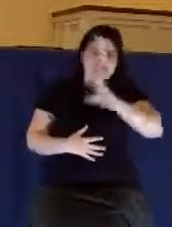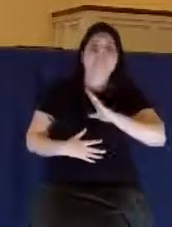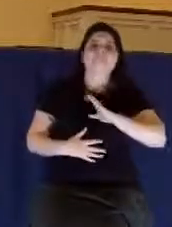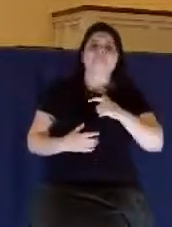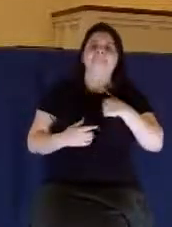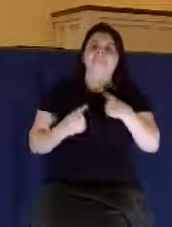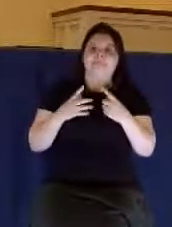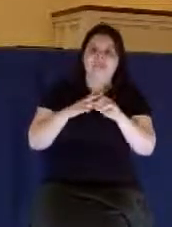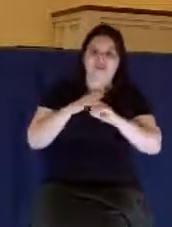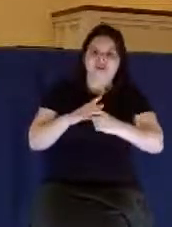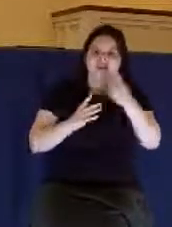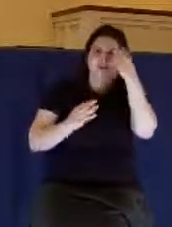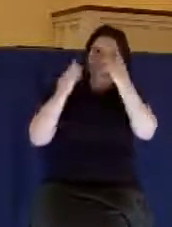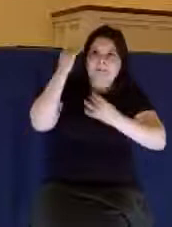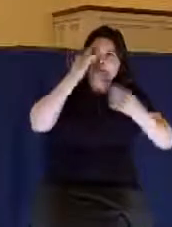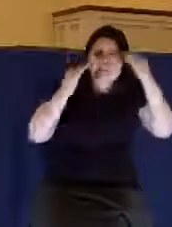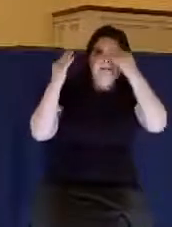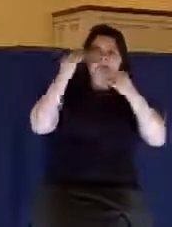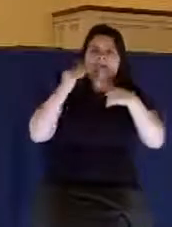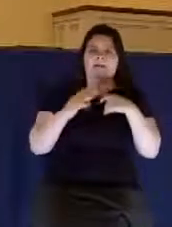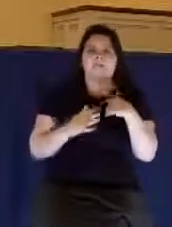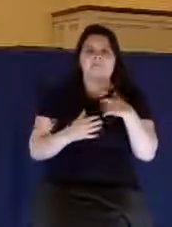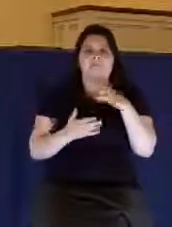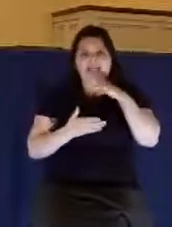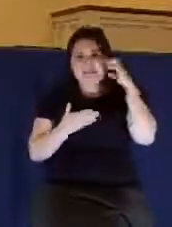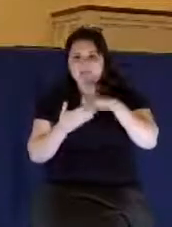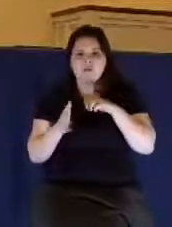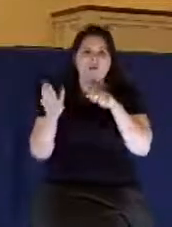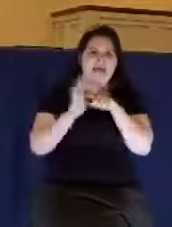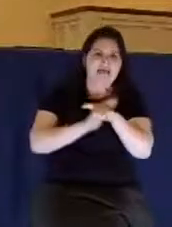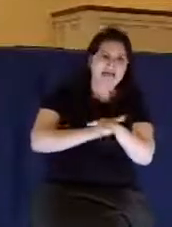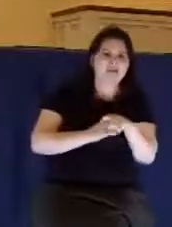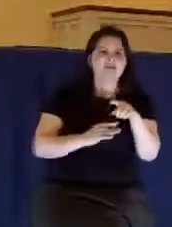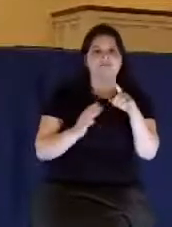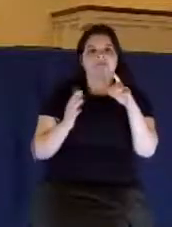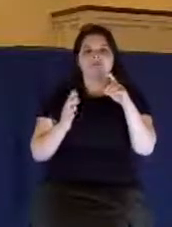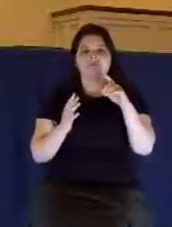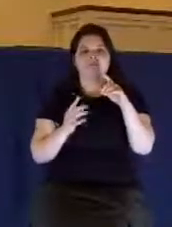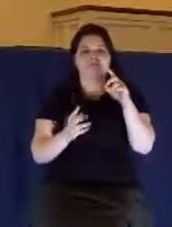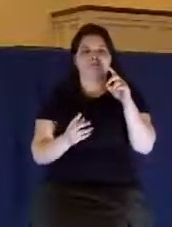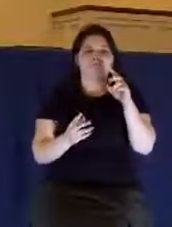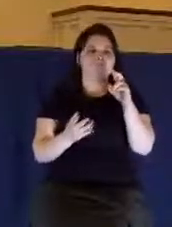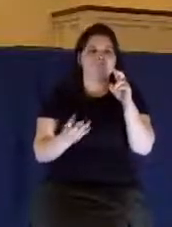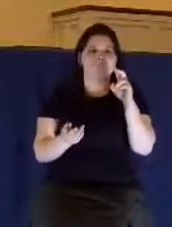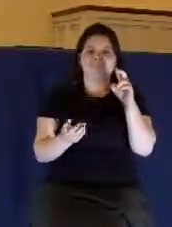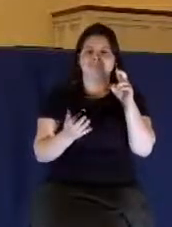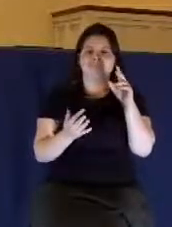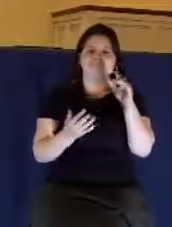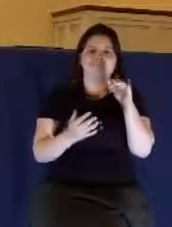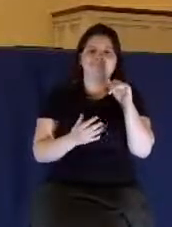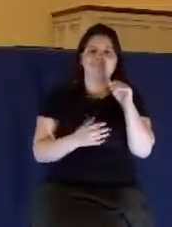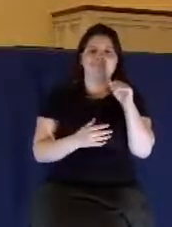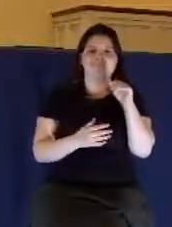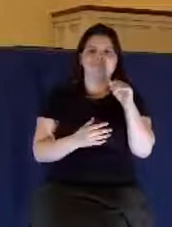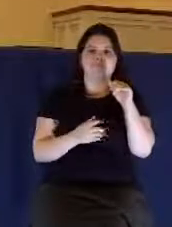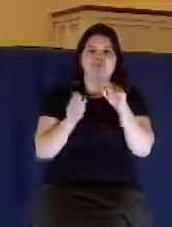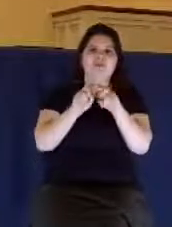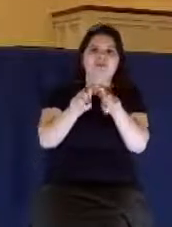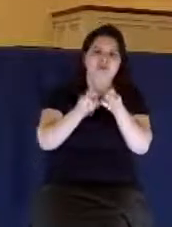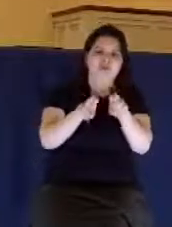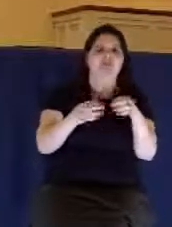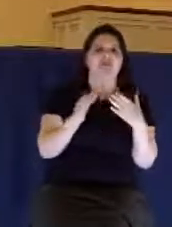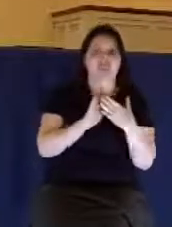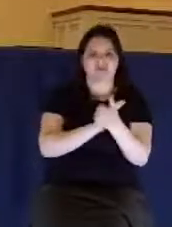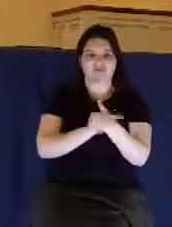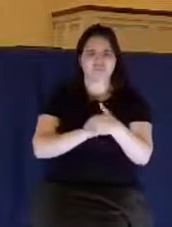adulteries, fornication, murder, thefts, covetous wickedness, deceit, lewdness, and evil eye, blasphemy,